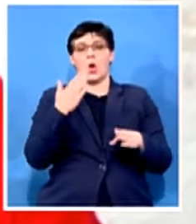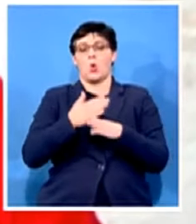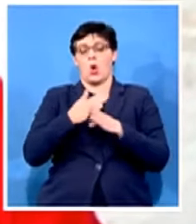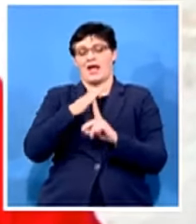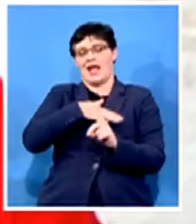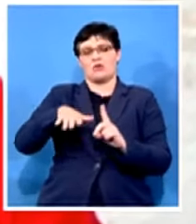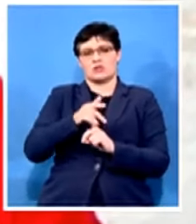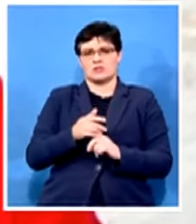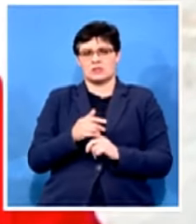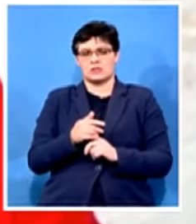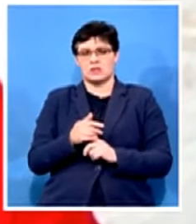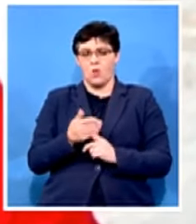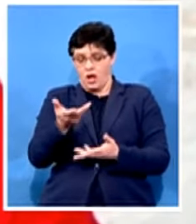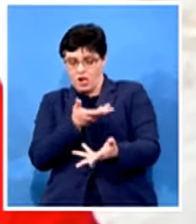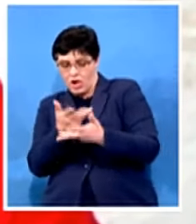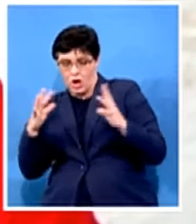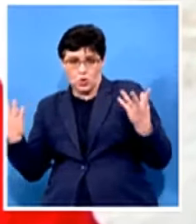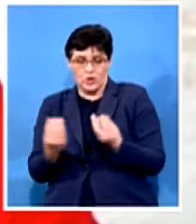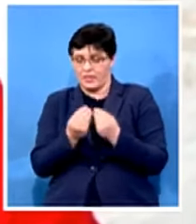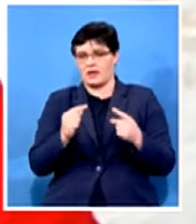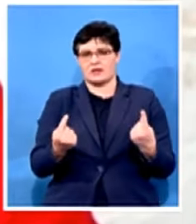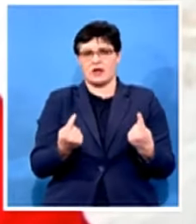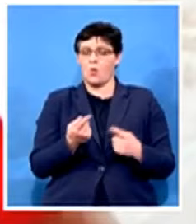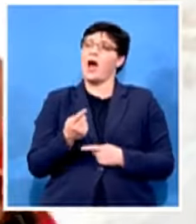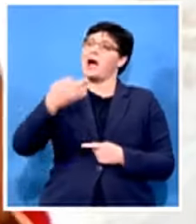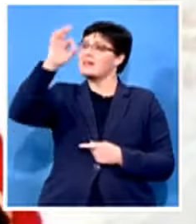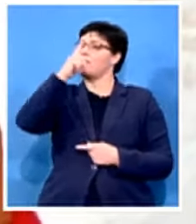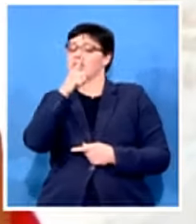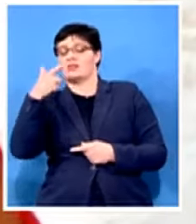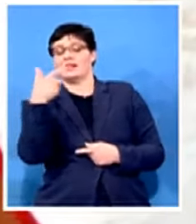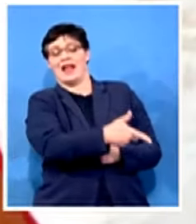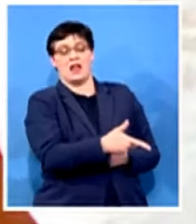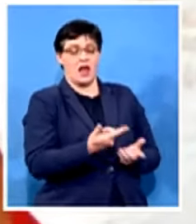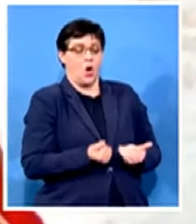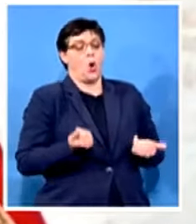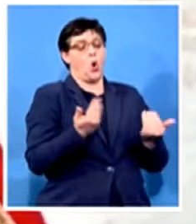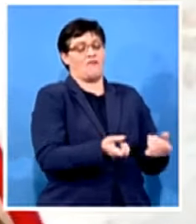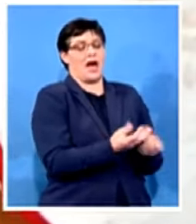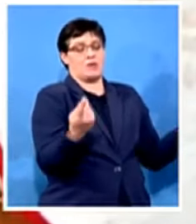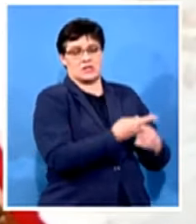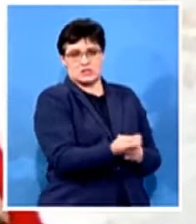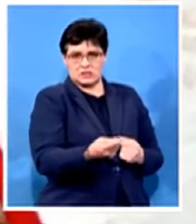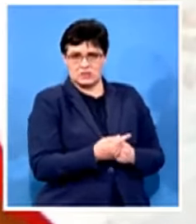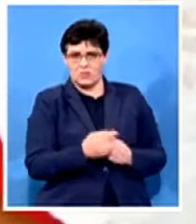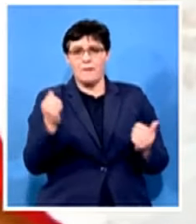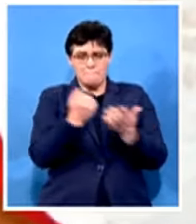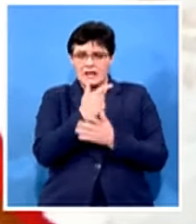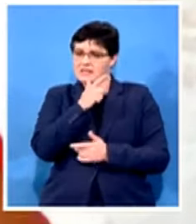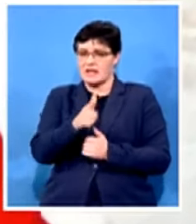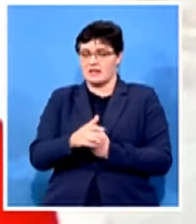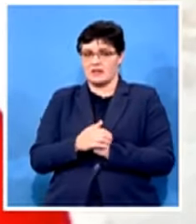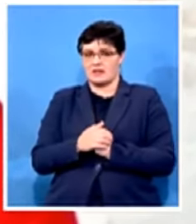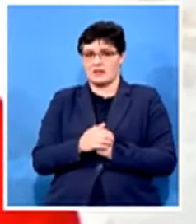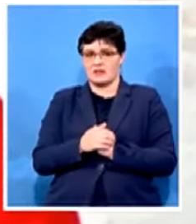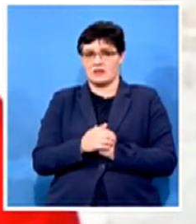where government prescribes how much is going to offer workers we must indicate that what uh